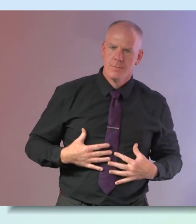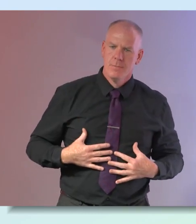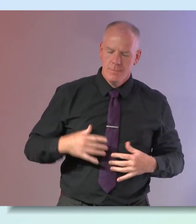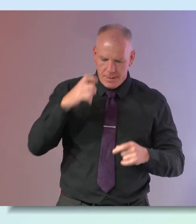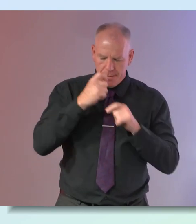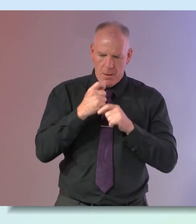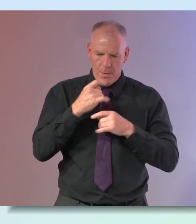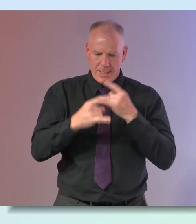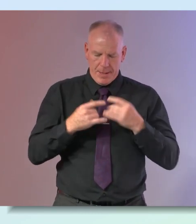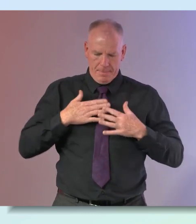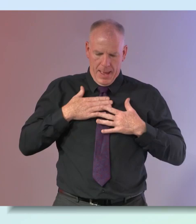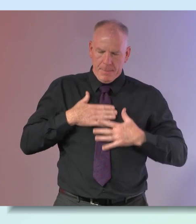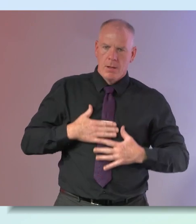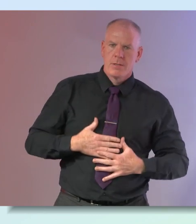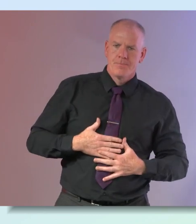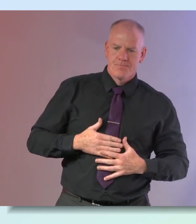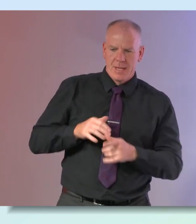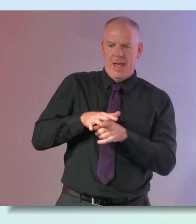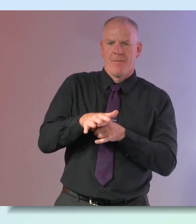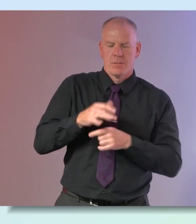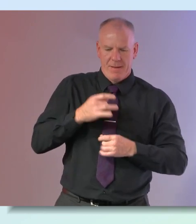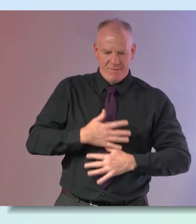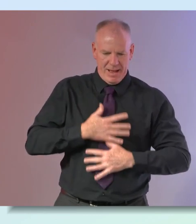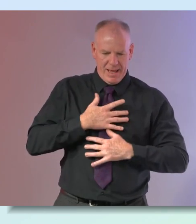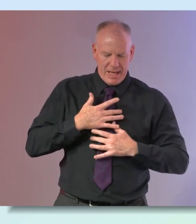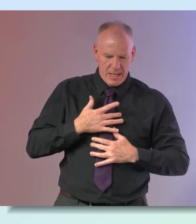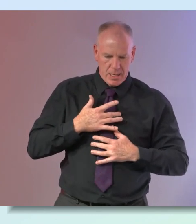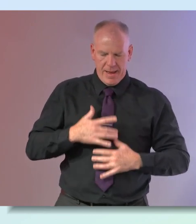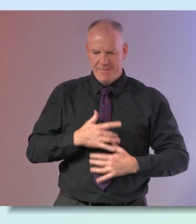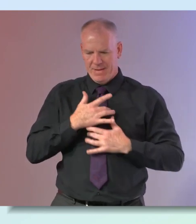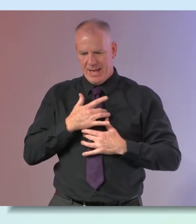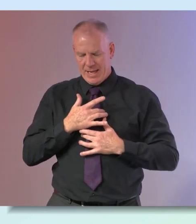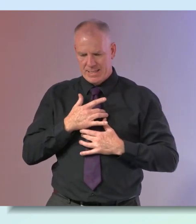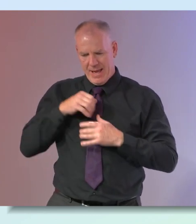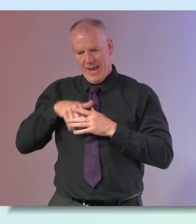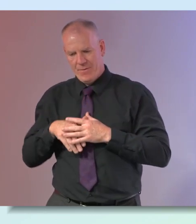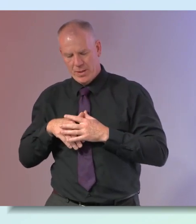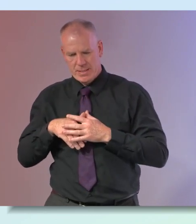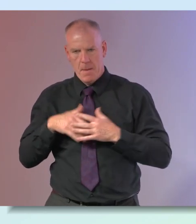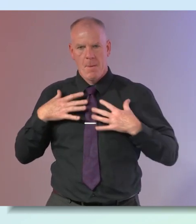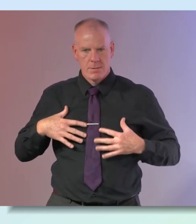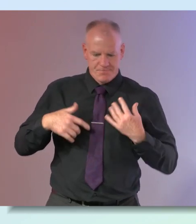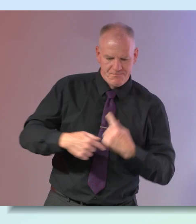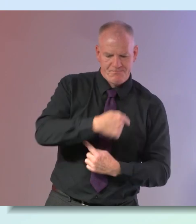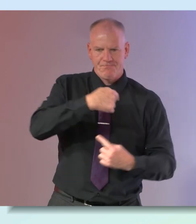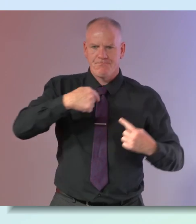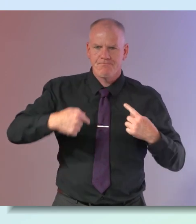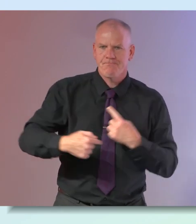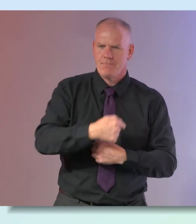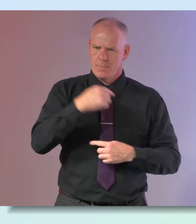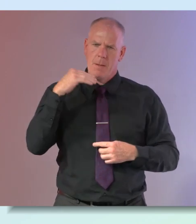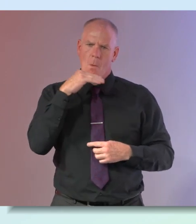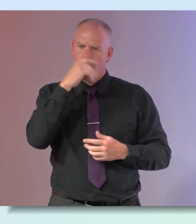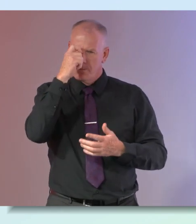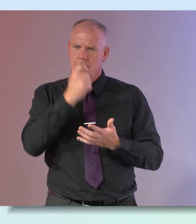well how is what's going on in my body how's that shaping my feelings and how am i feeling shaping what's going on in the body i think it serves as a really crucial important